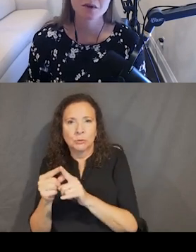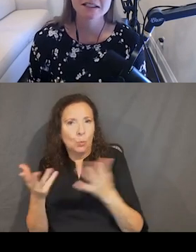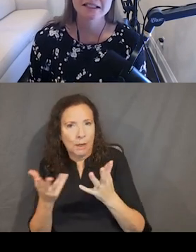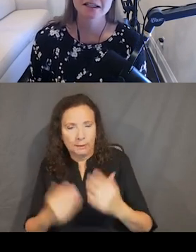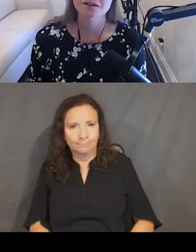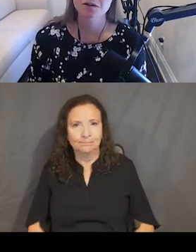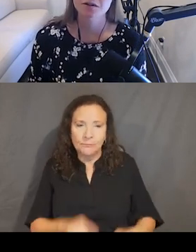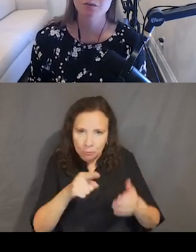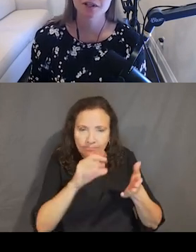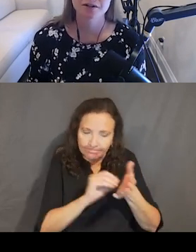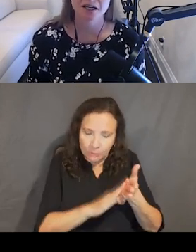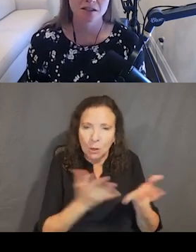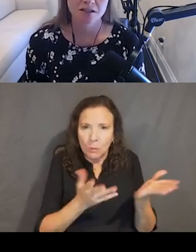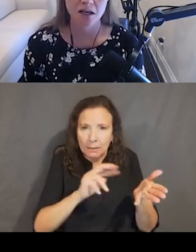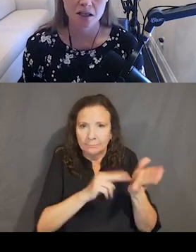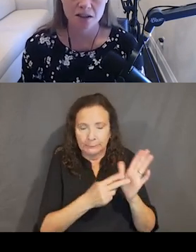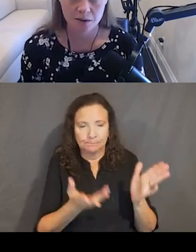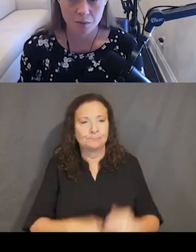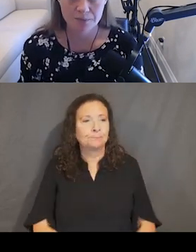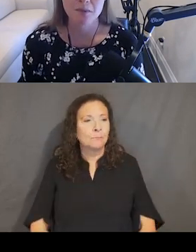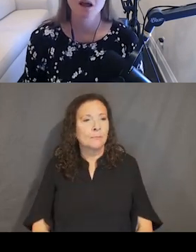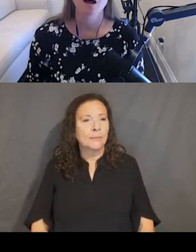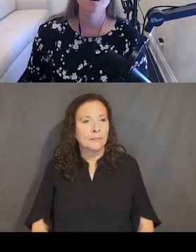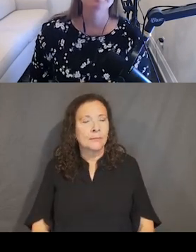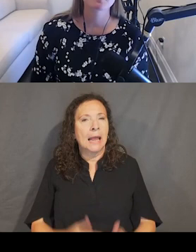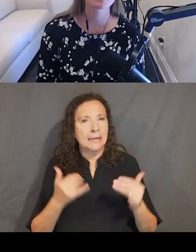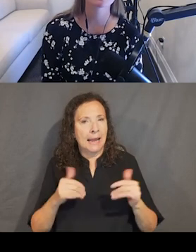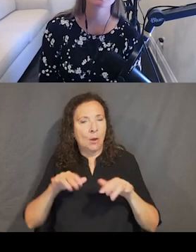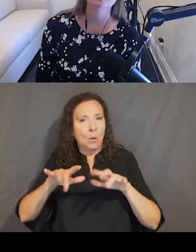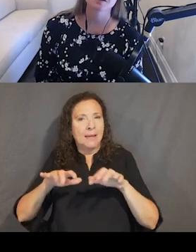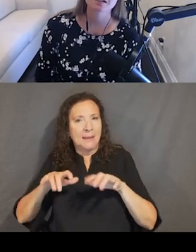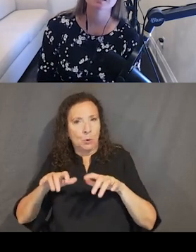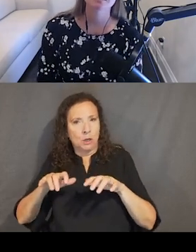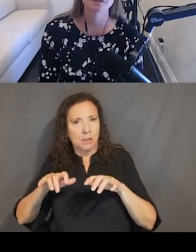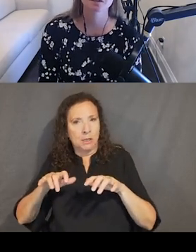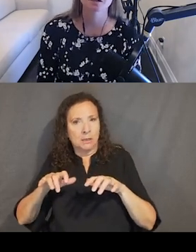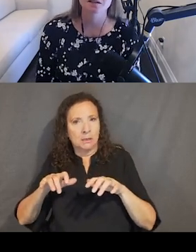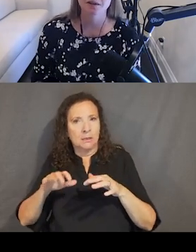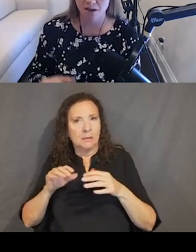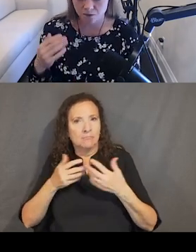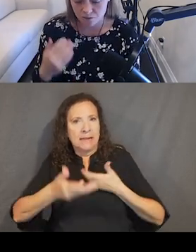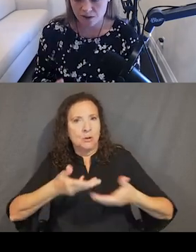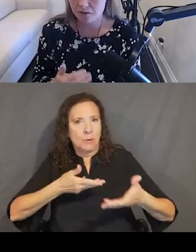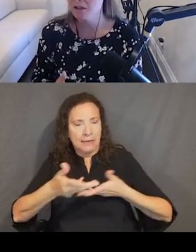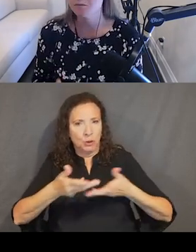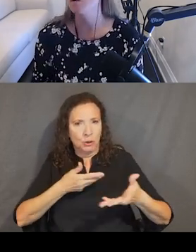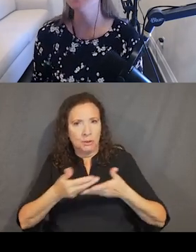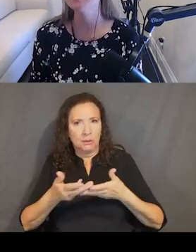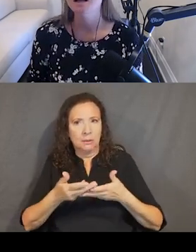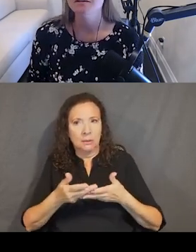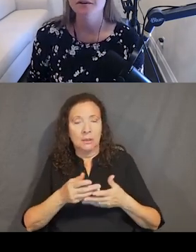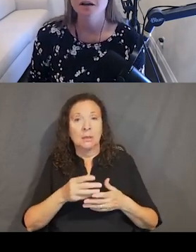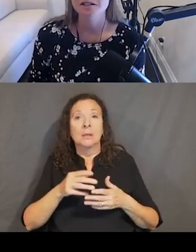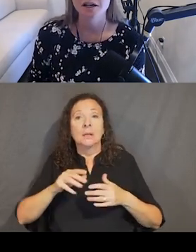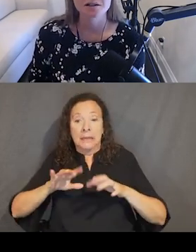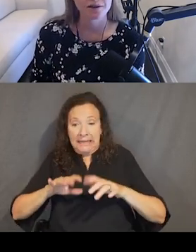So I want to dig into keyboard interactions a little bit more. Because I think interactions in particular are something that are really, really important